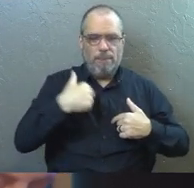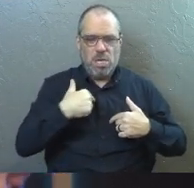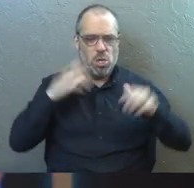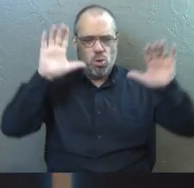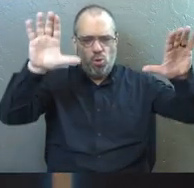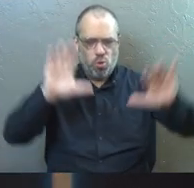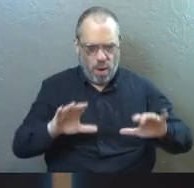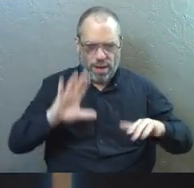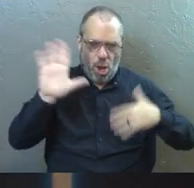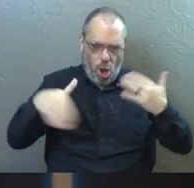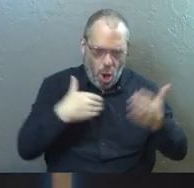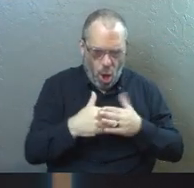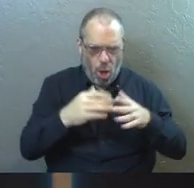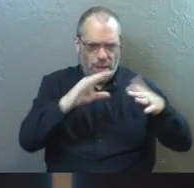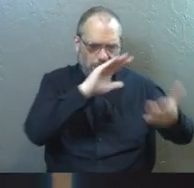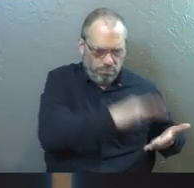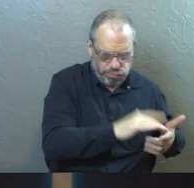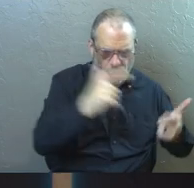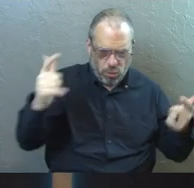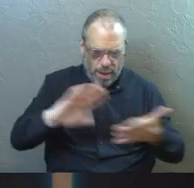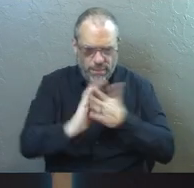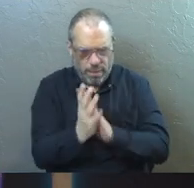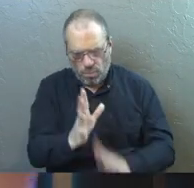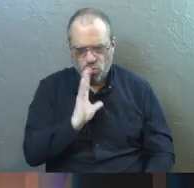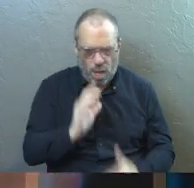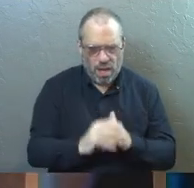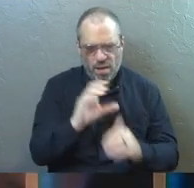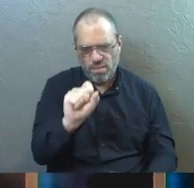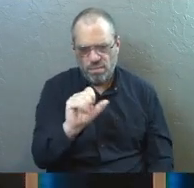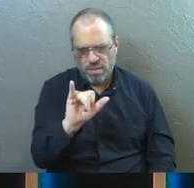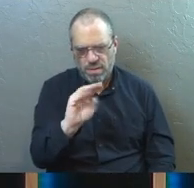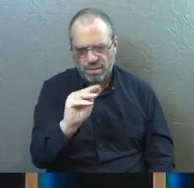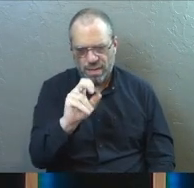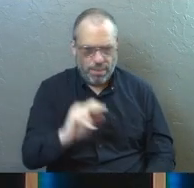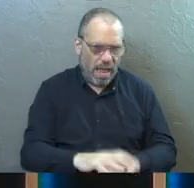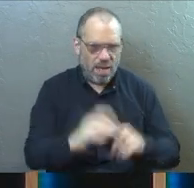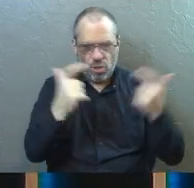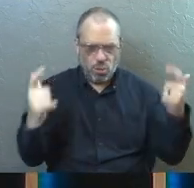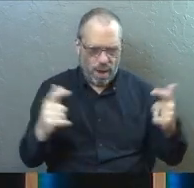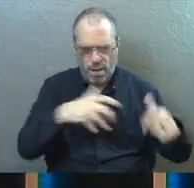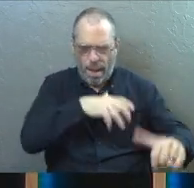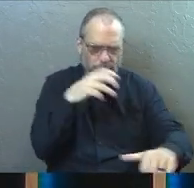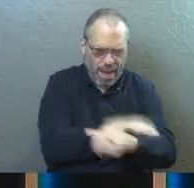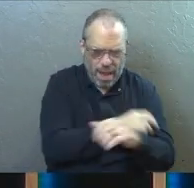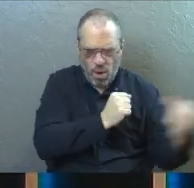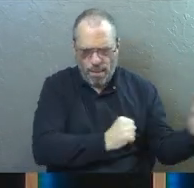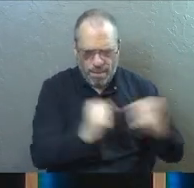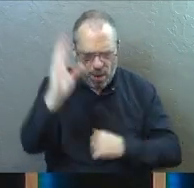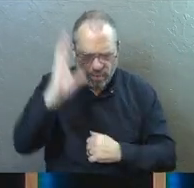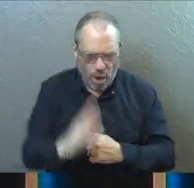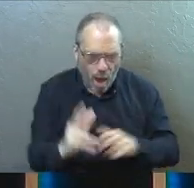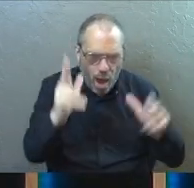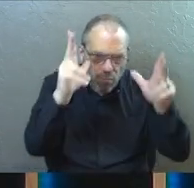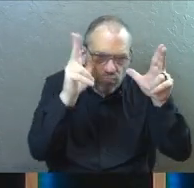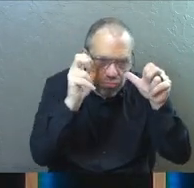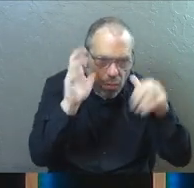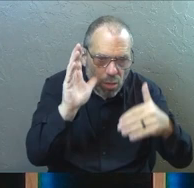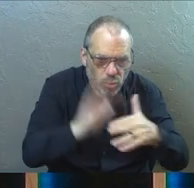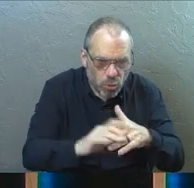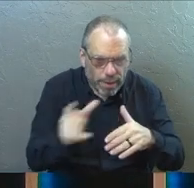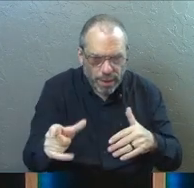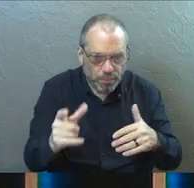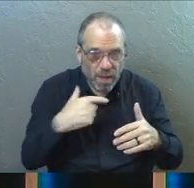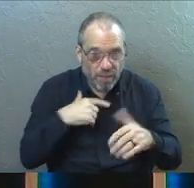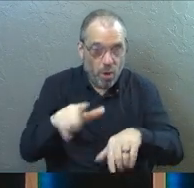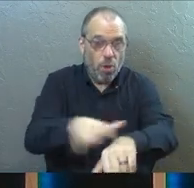someone great. Everyone from the least to the greatest often spoke of him as the great one, the power of God. And they listened closely to